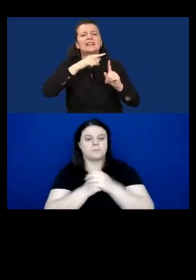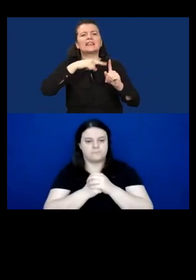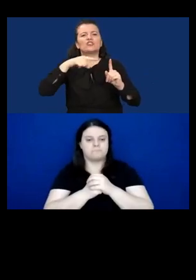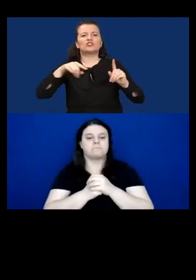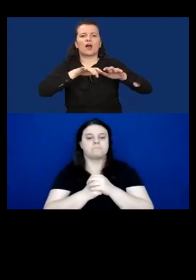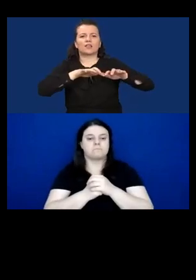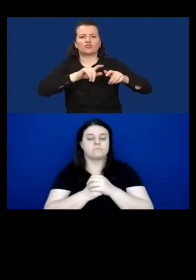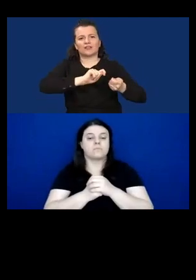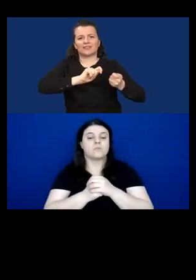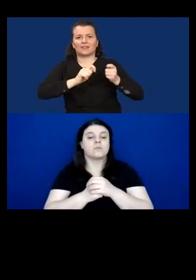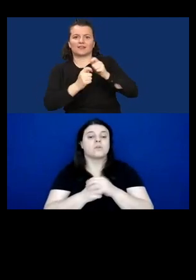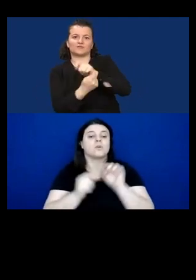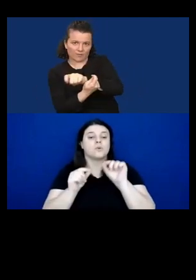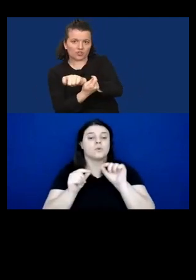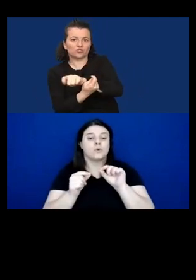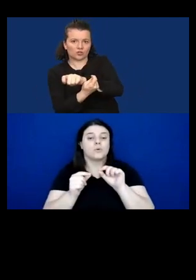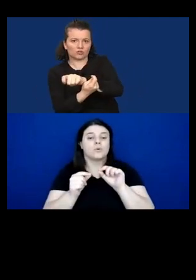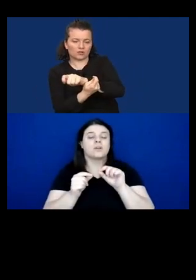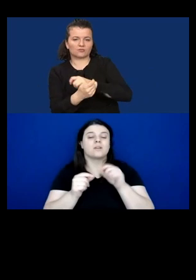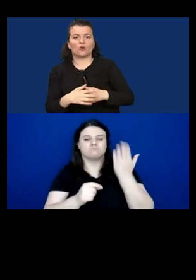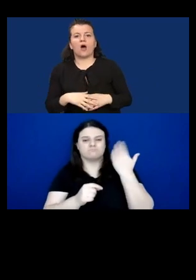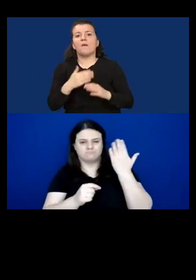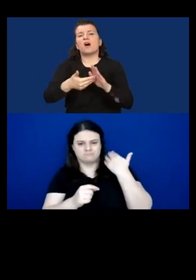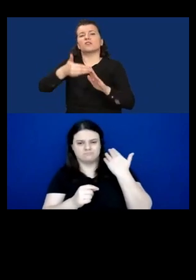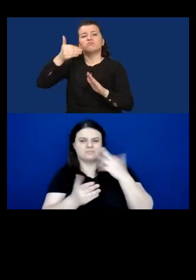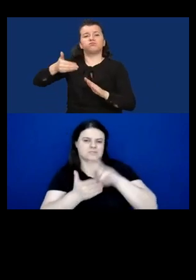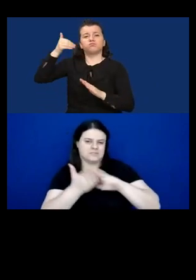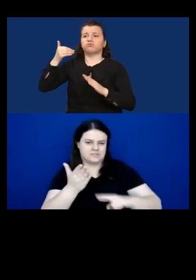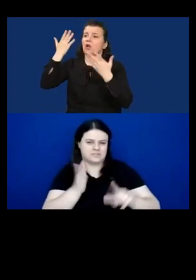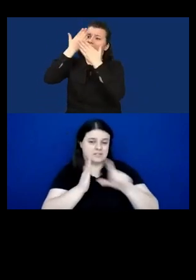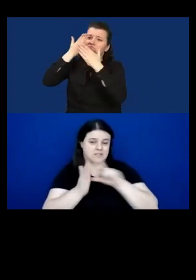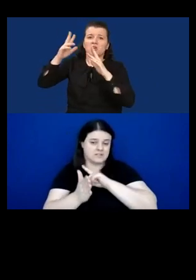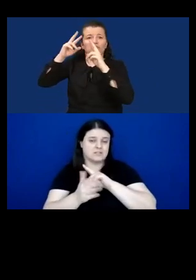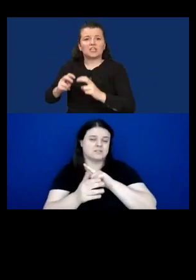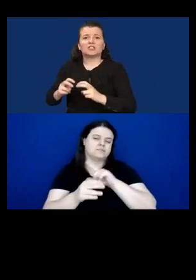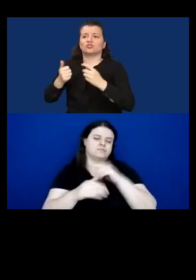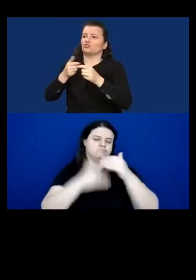But it has been lacking in previous or generic research and development strategies.